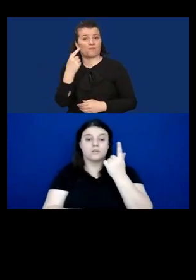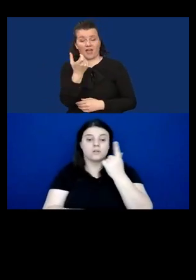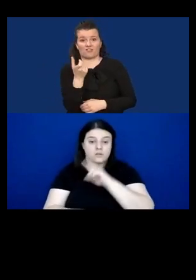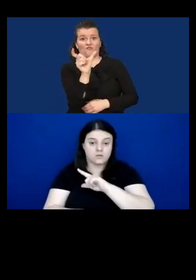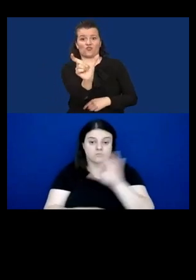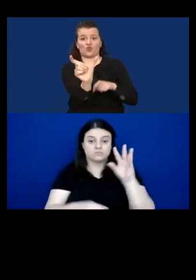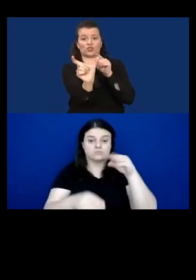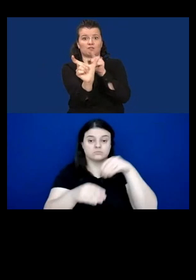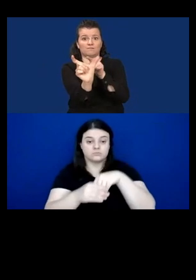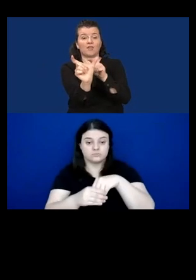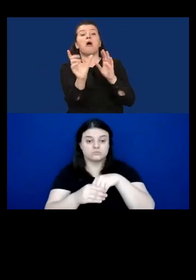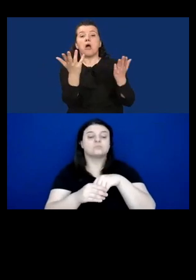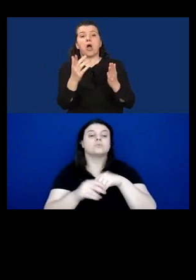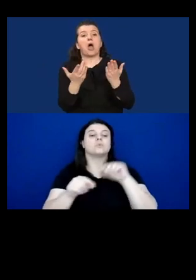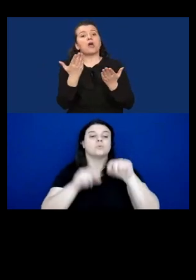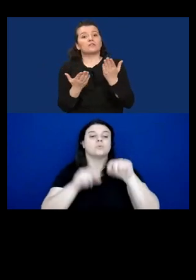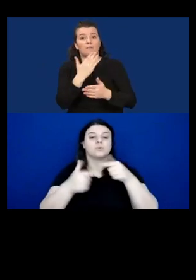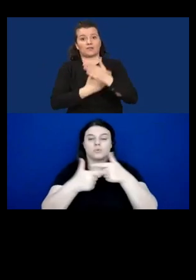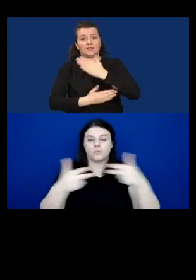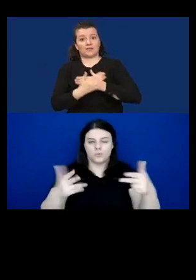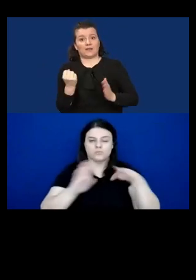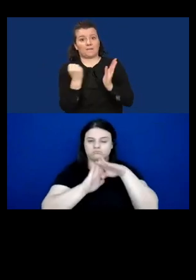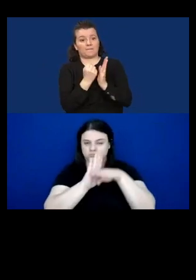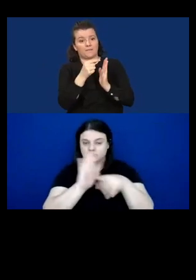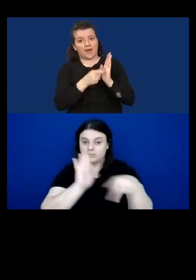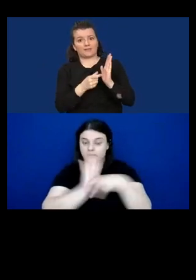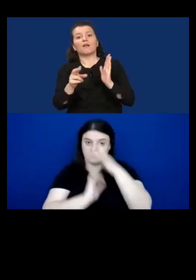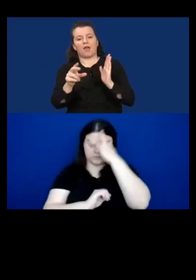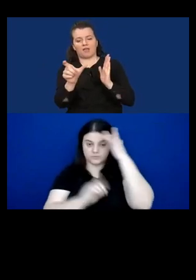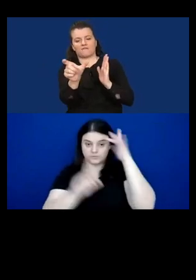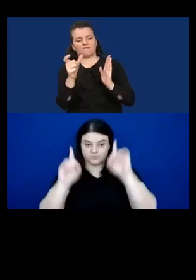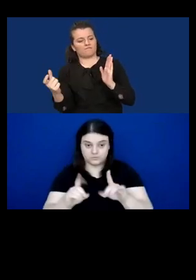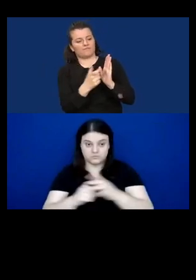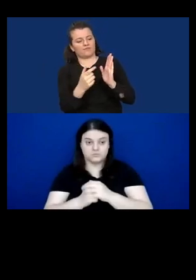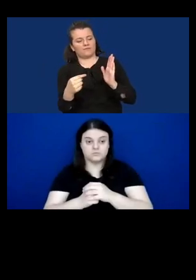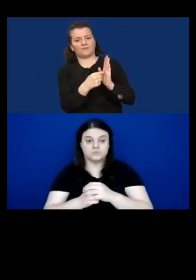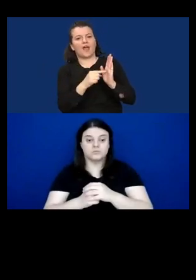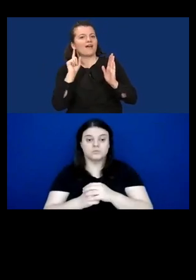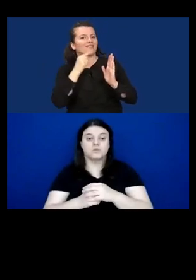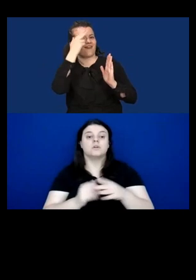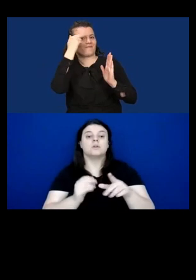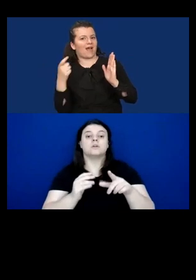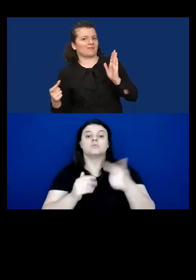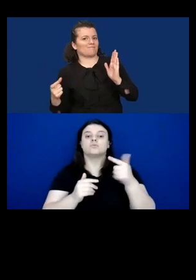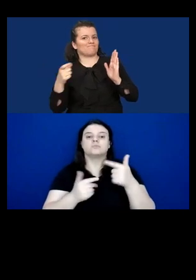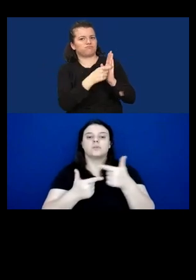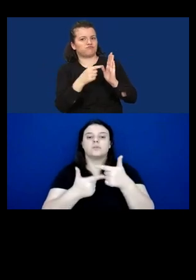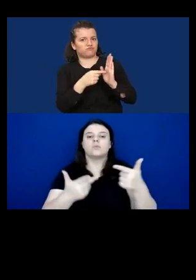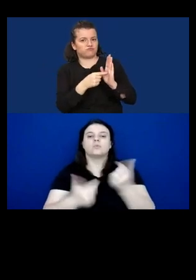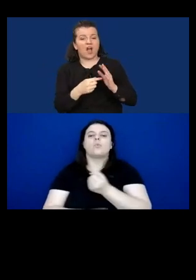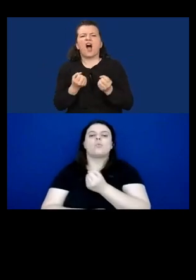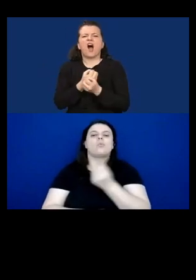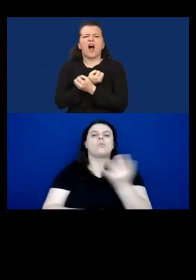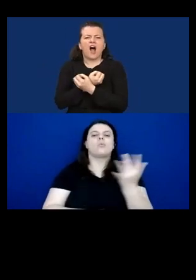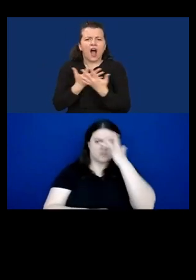pass for people with a disability. At the moment, there is no reliable data on the number of people who are